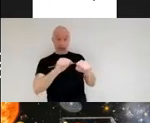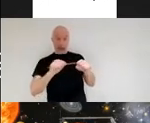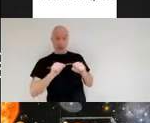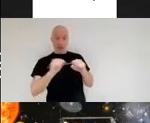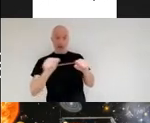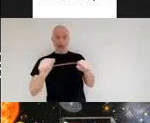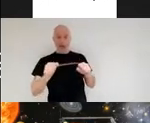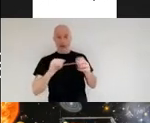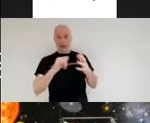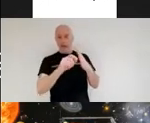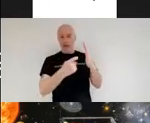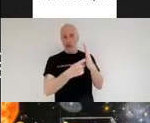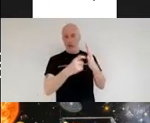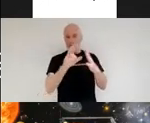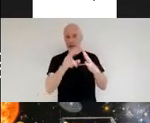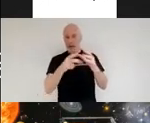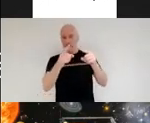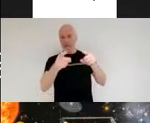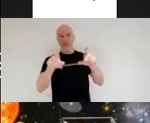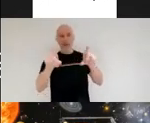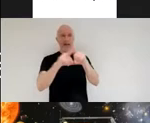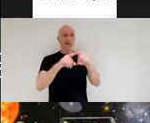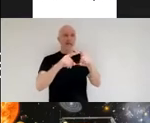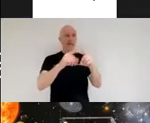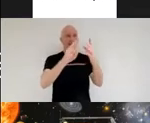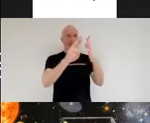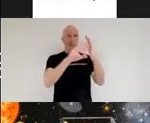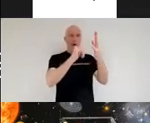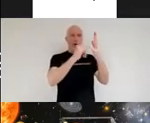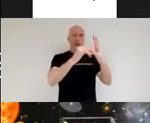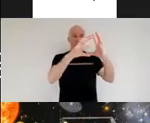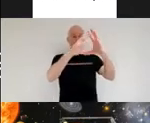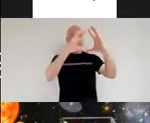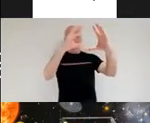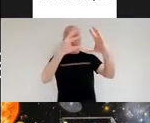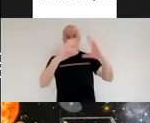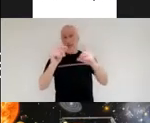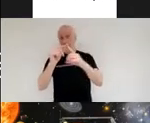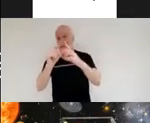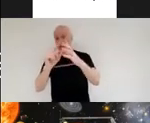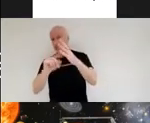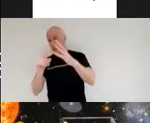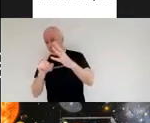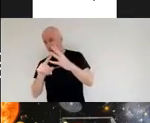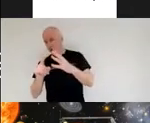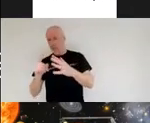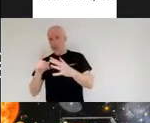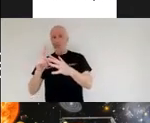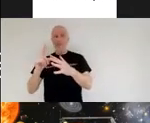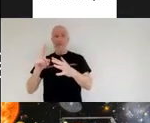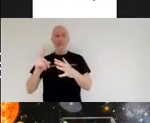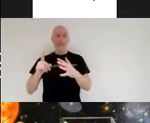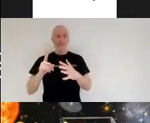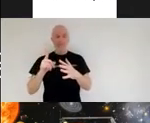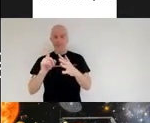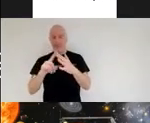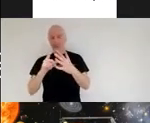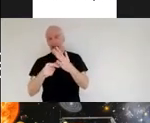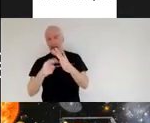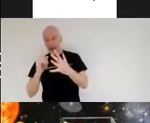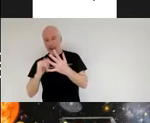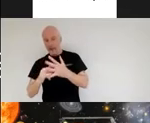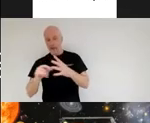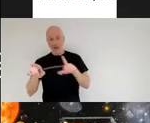giant planets minor planets like pluto and eris it's even going to be imaging and looking at asteroids in the